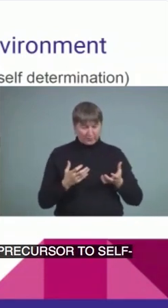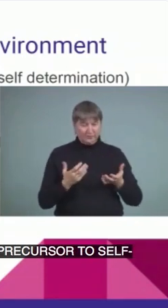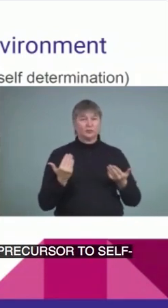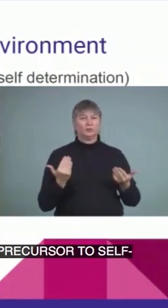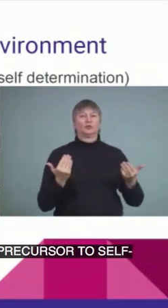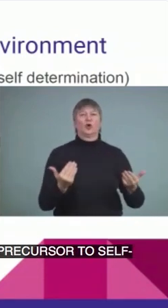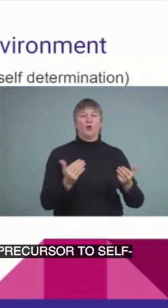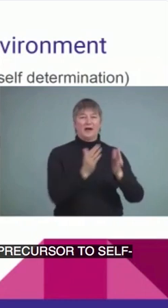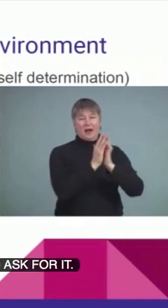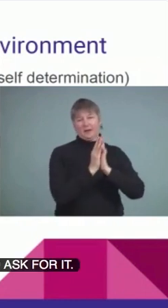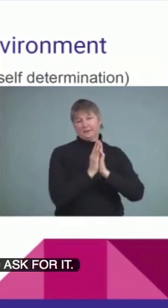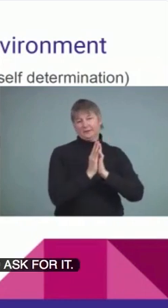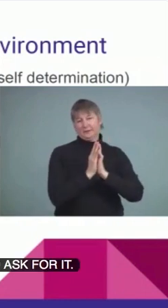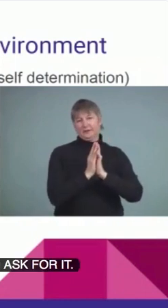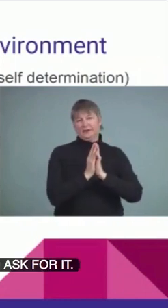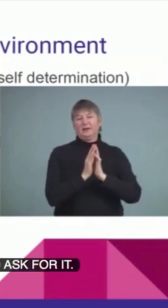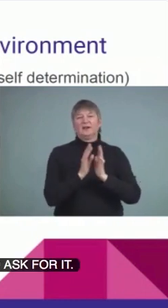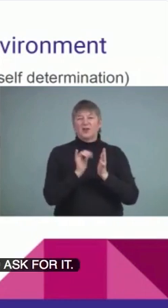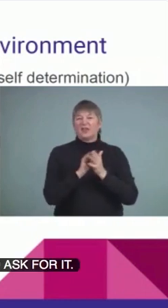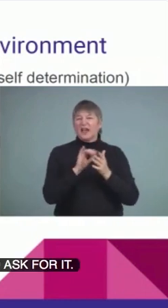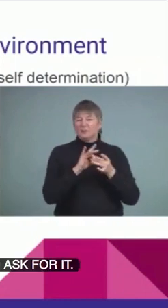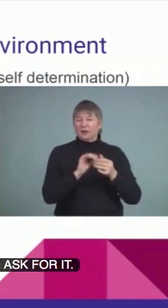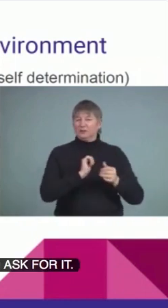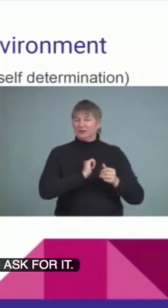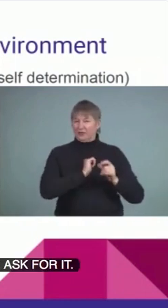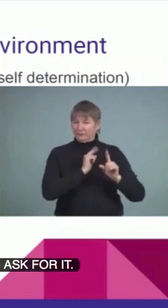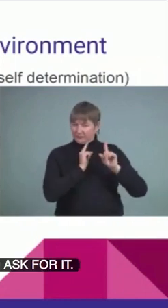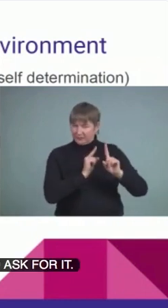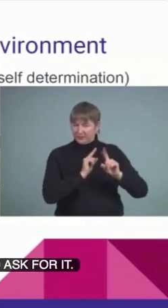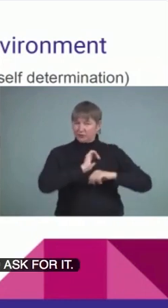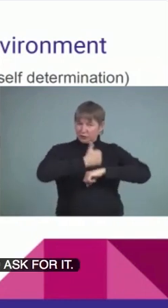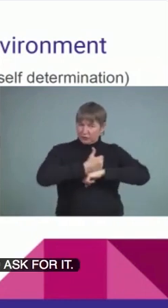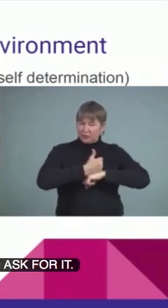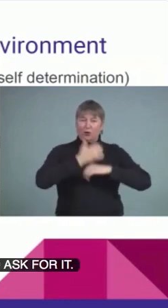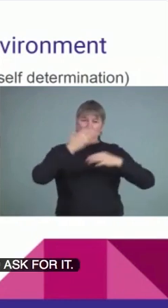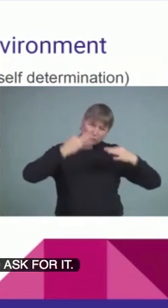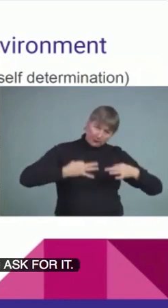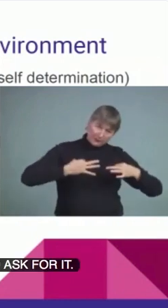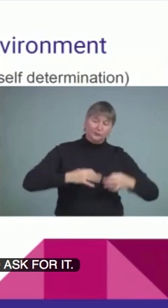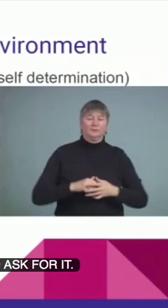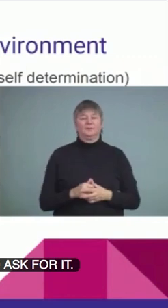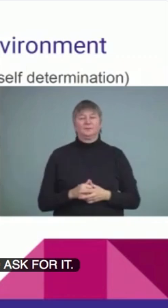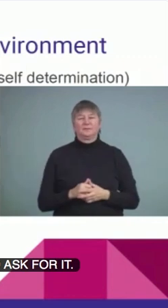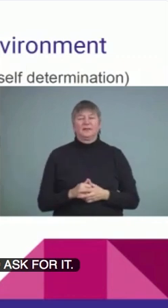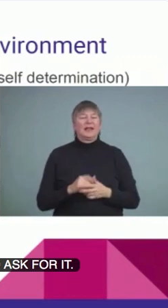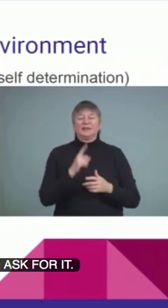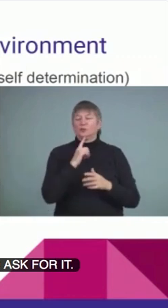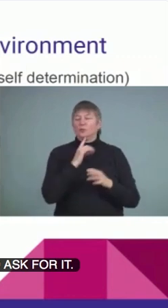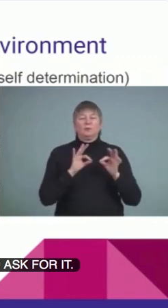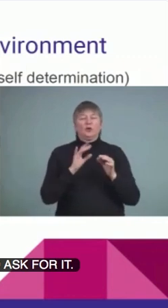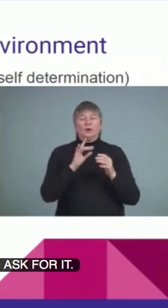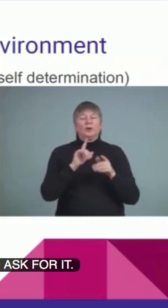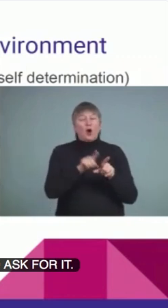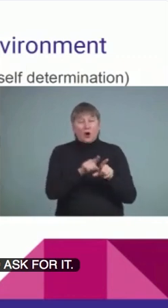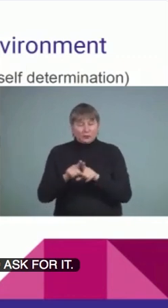So, that's about that self-determination. So, that's really important in creating a warm